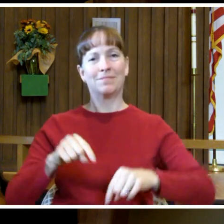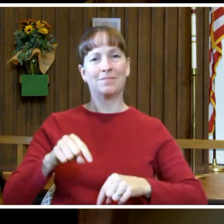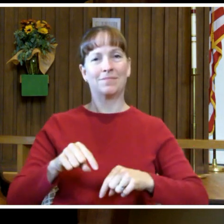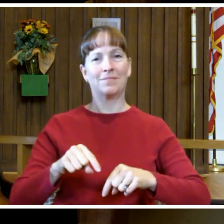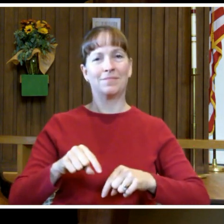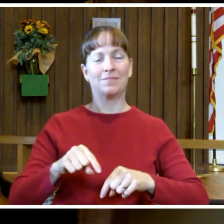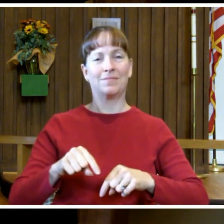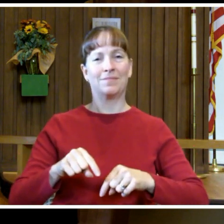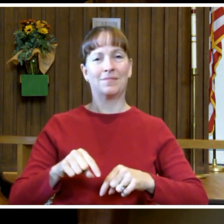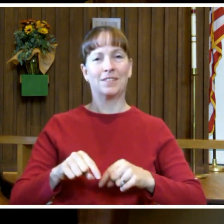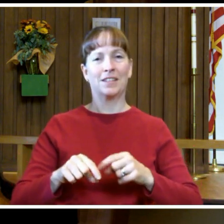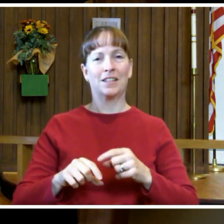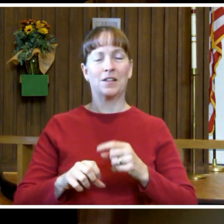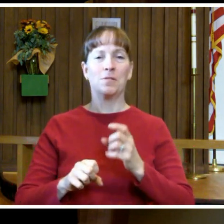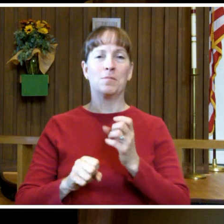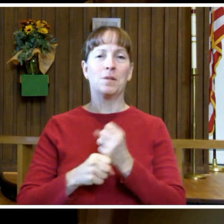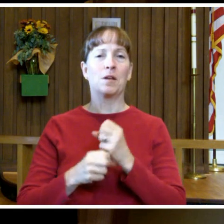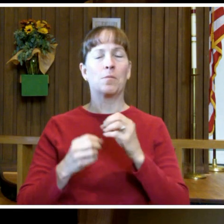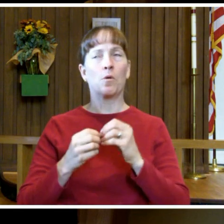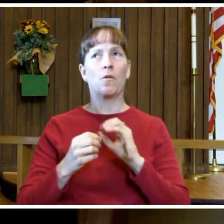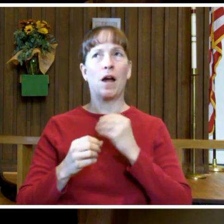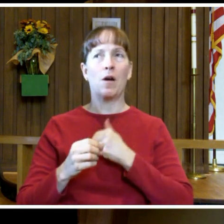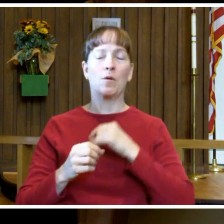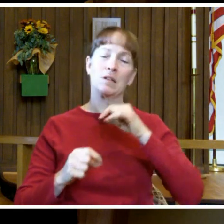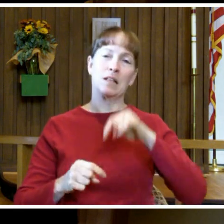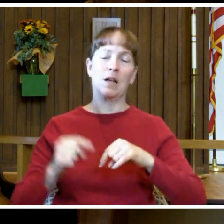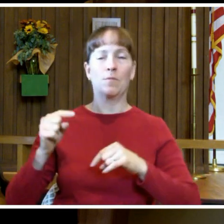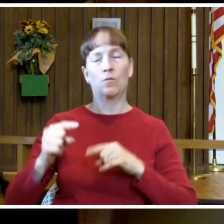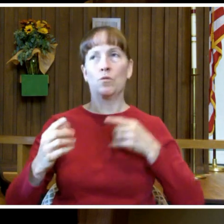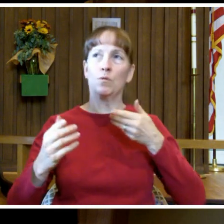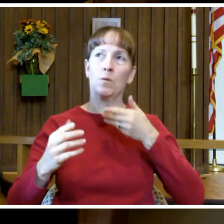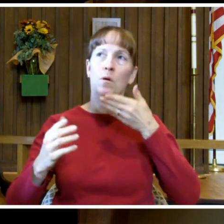make more of our steps towards a better world.